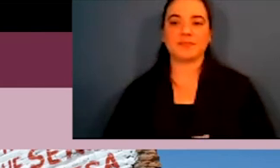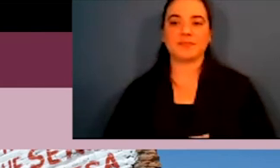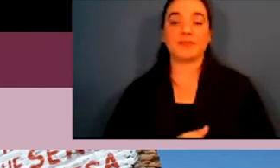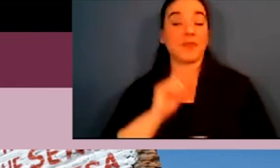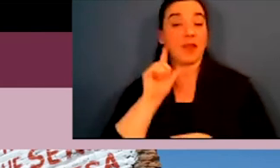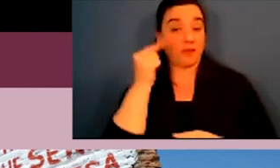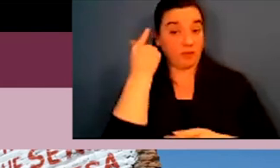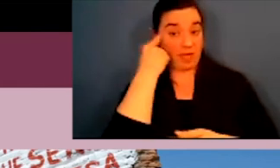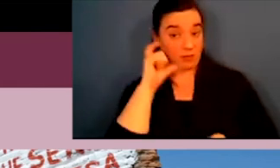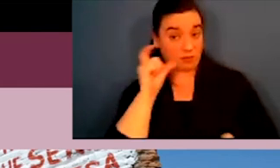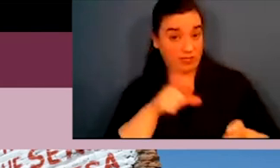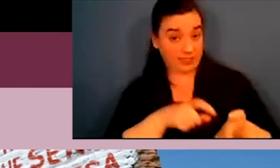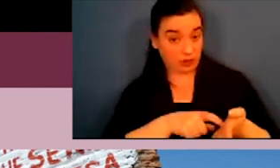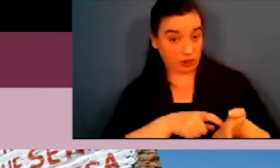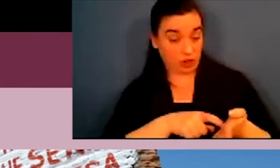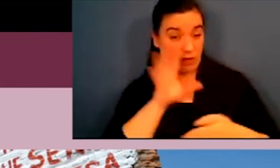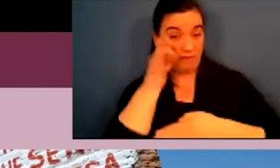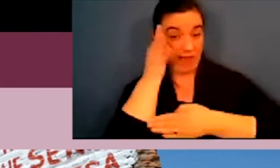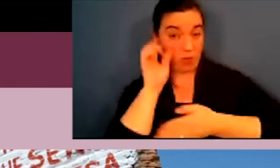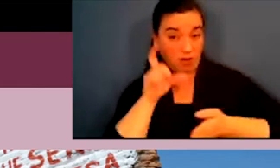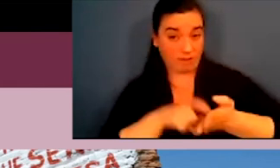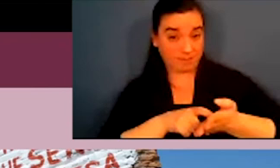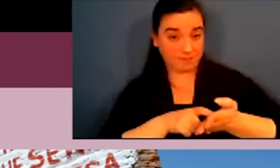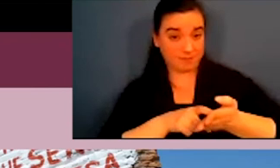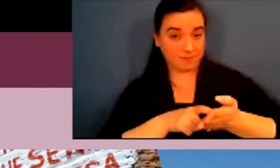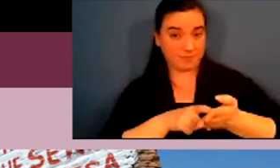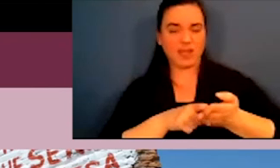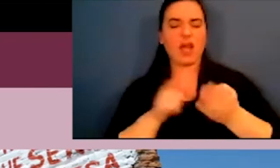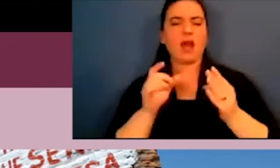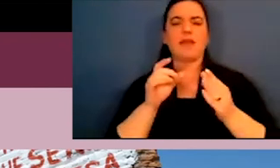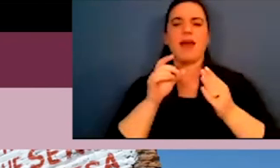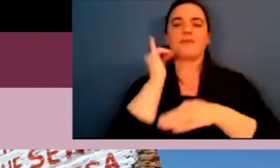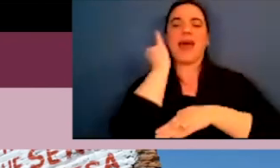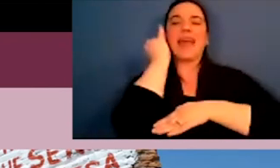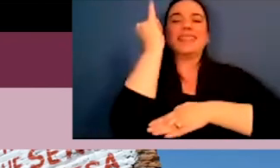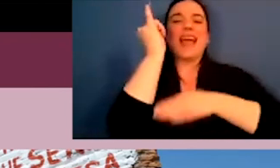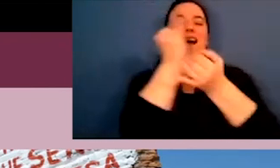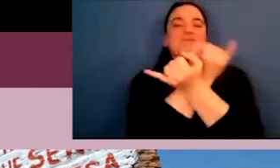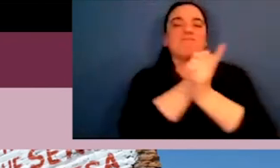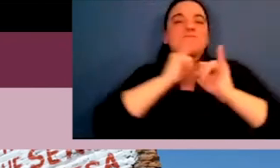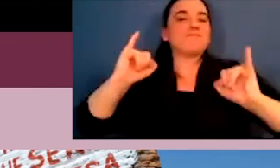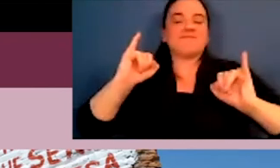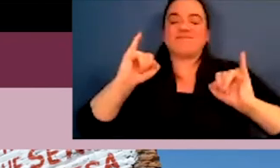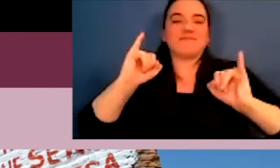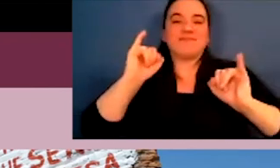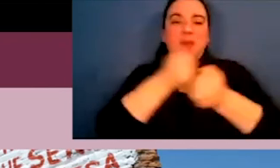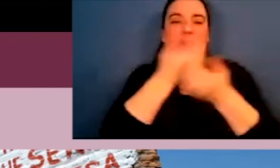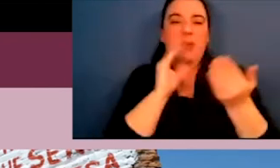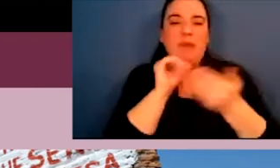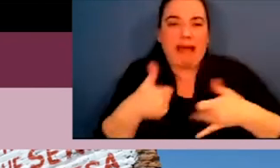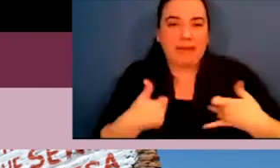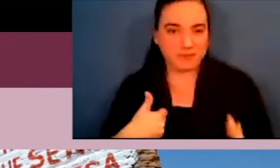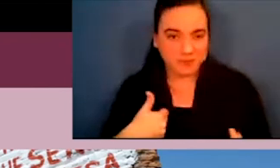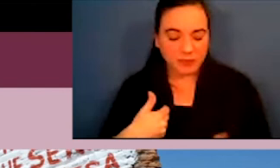Okay. So when it comes to governmental recognition or federal recognition, there isn't an idea of